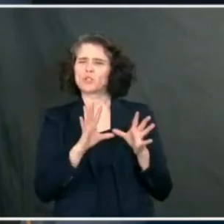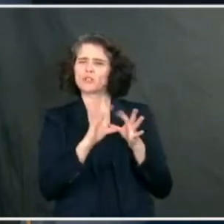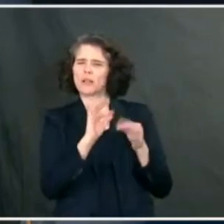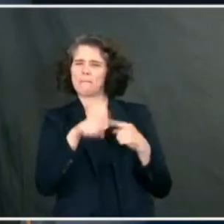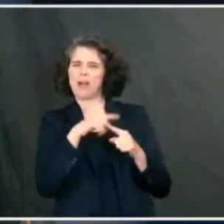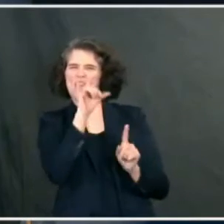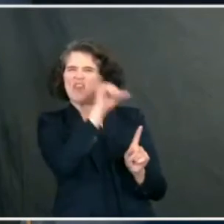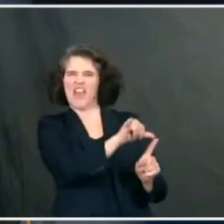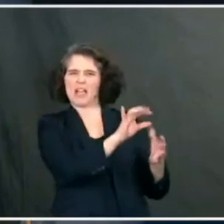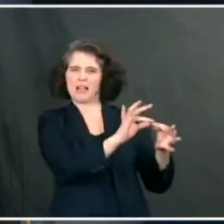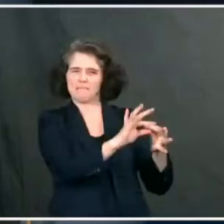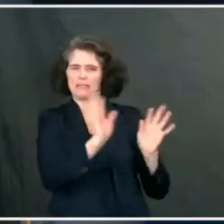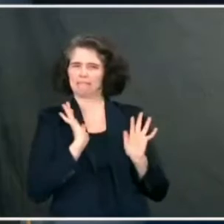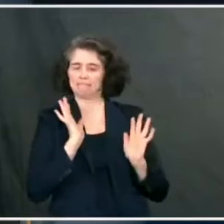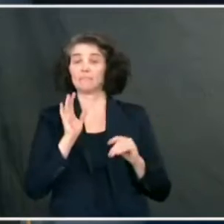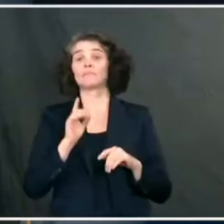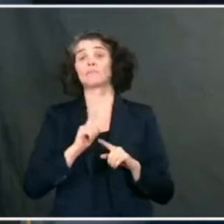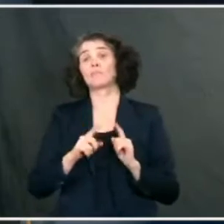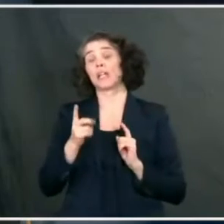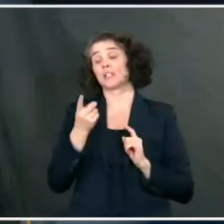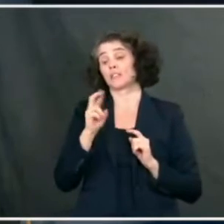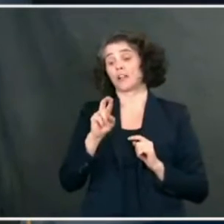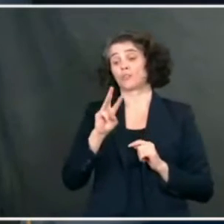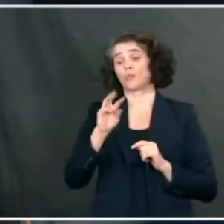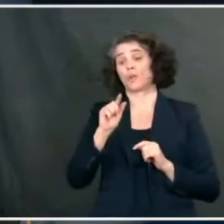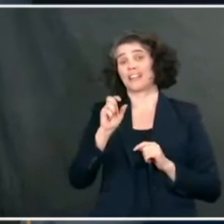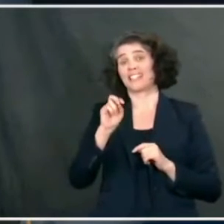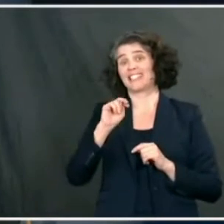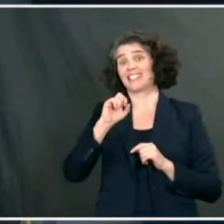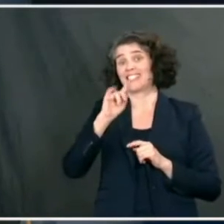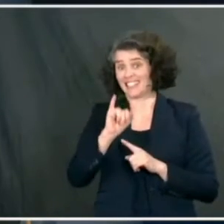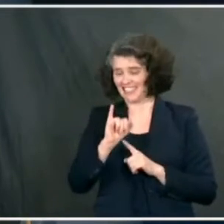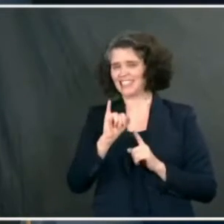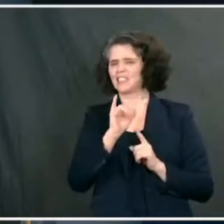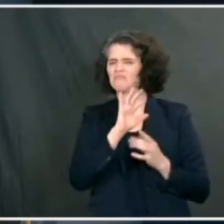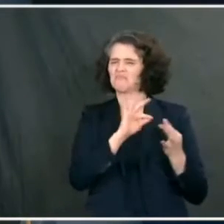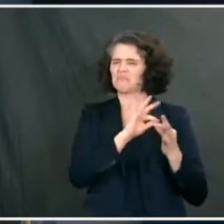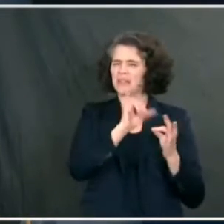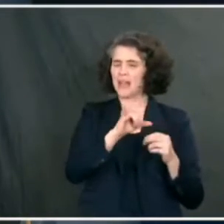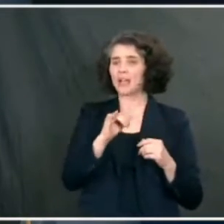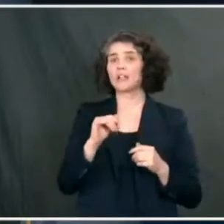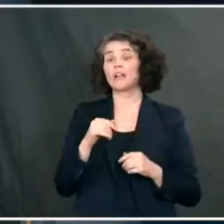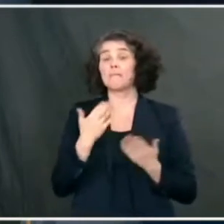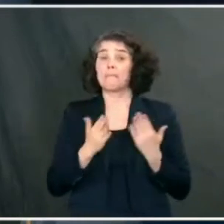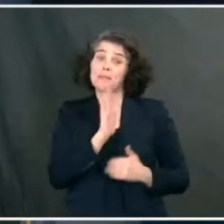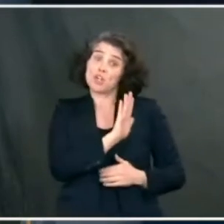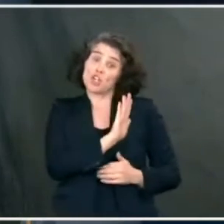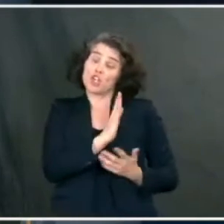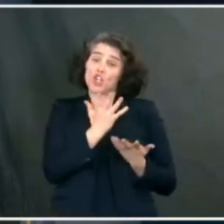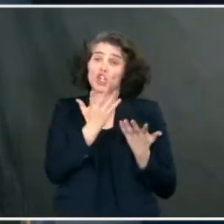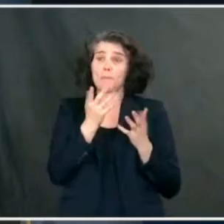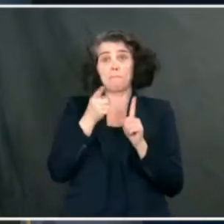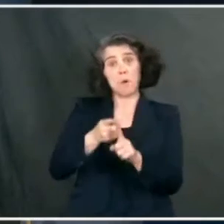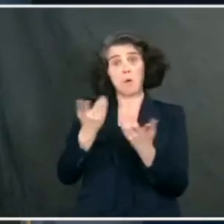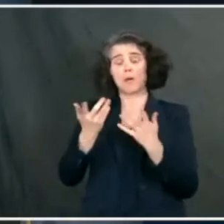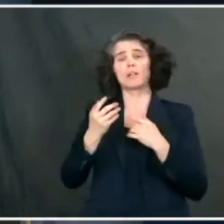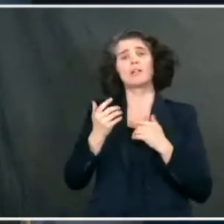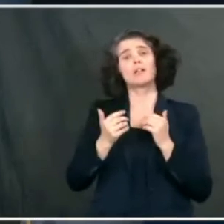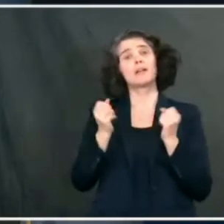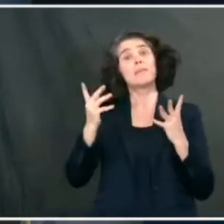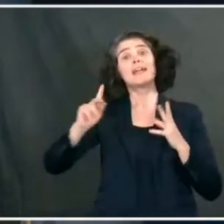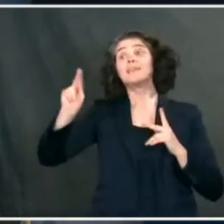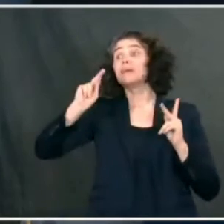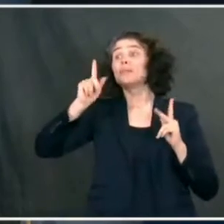comment on the comment. But what she may be saying is that for many people in this country who don't have access to a